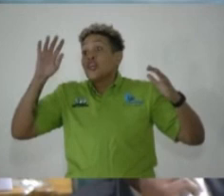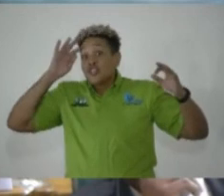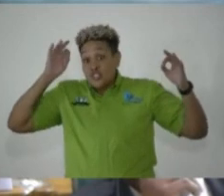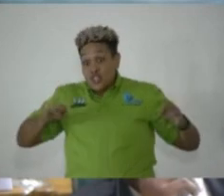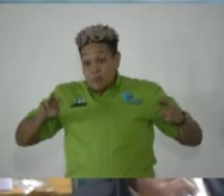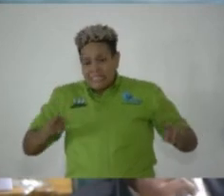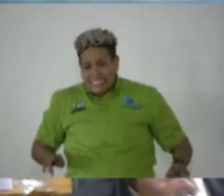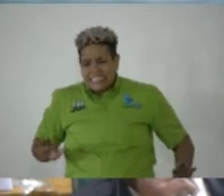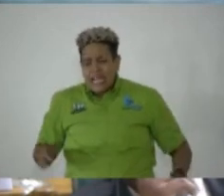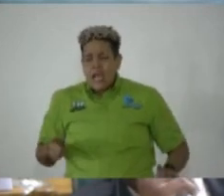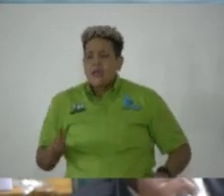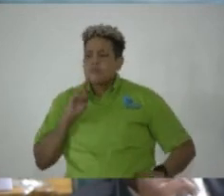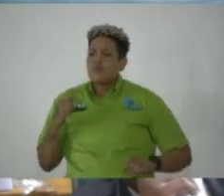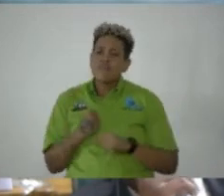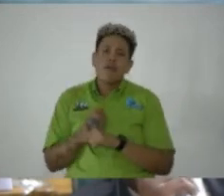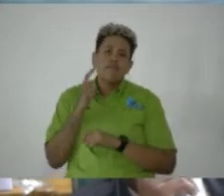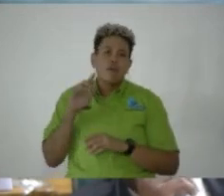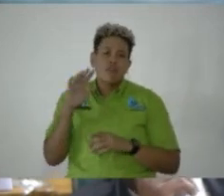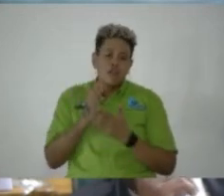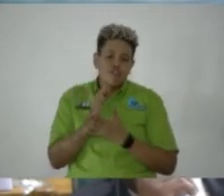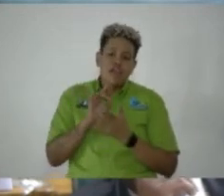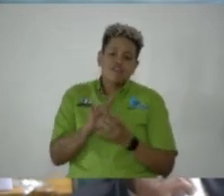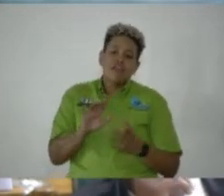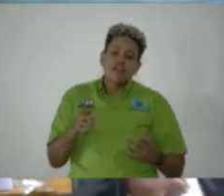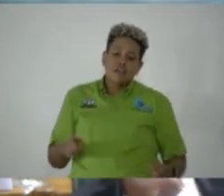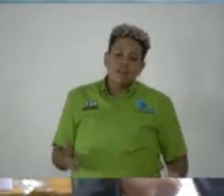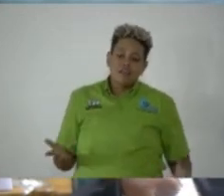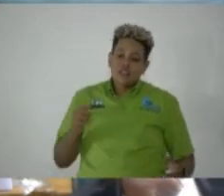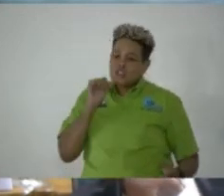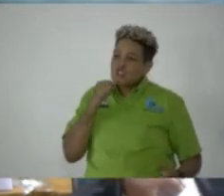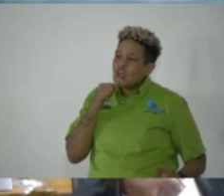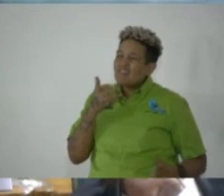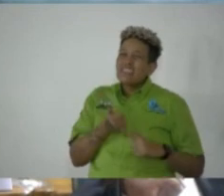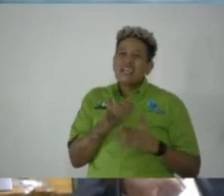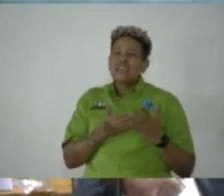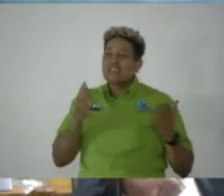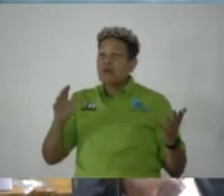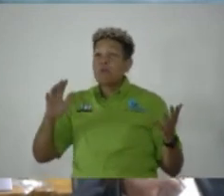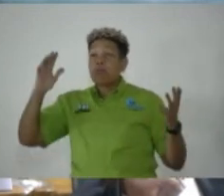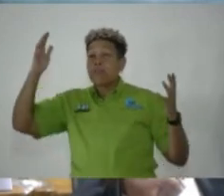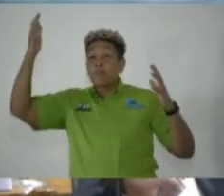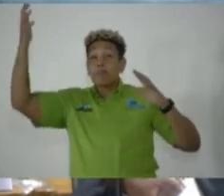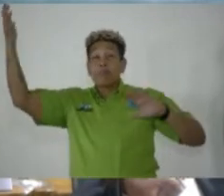to fight for their rights in that way, suffered a somewhat cataclysmic